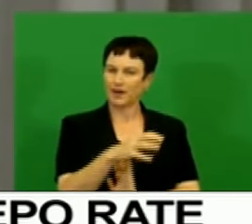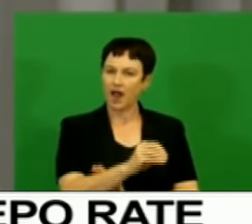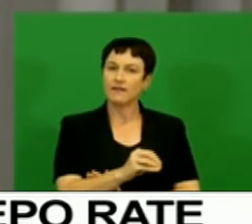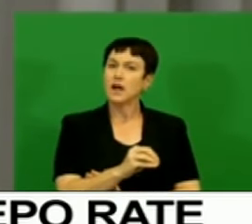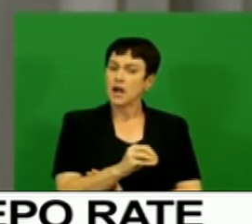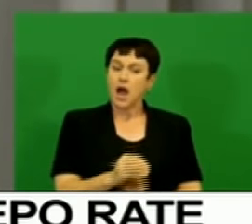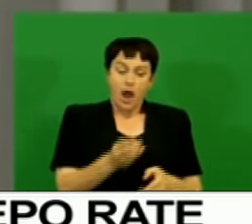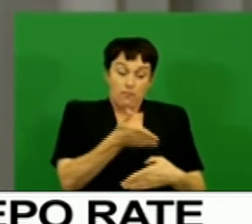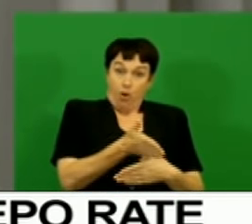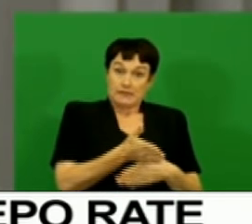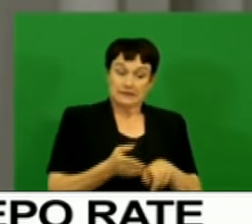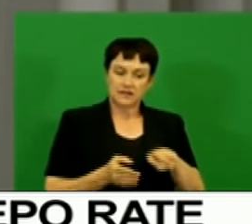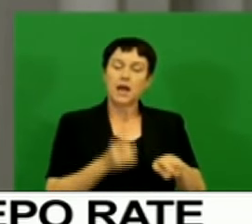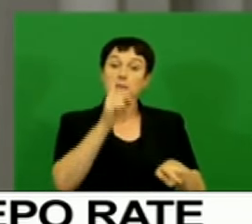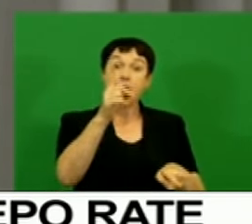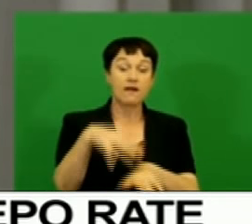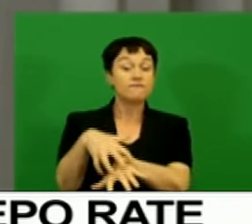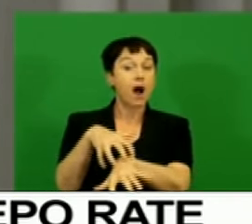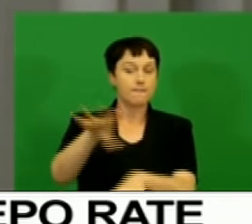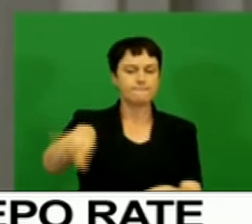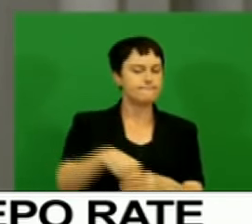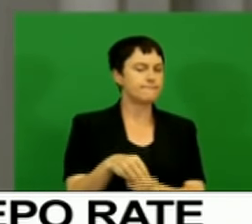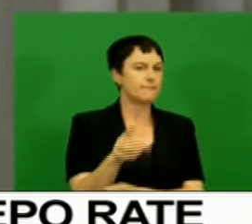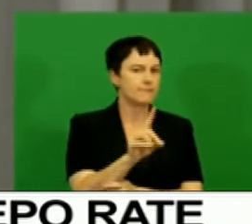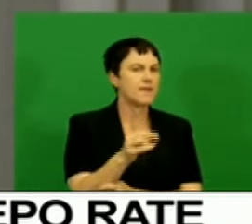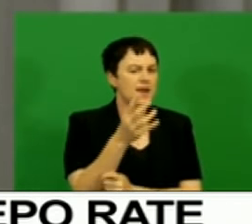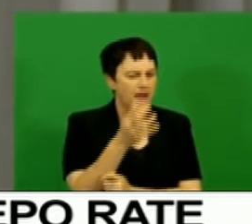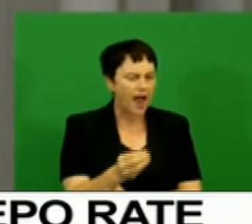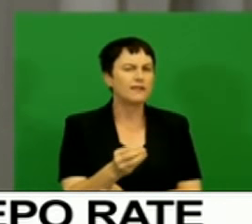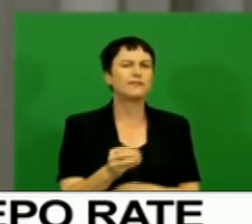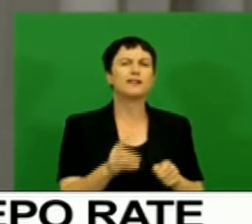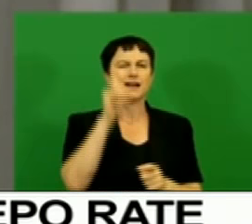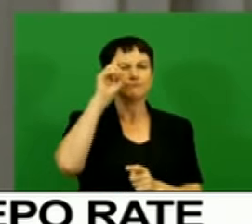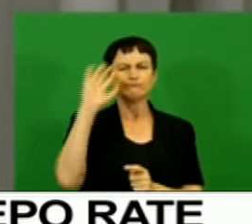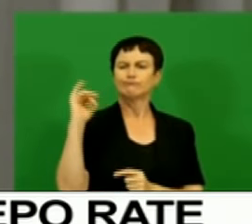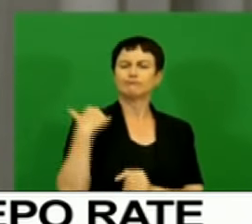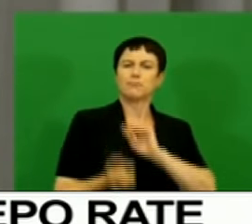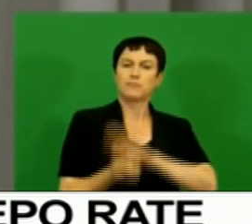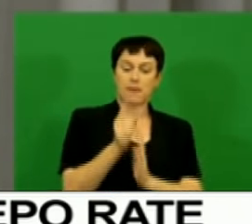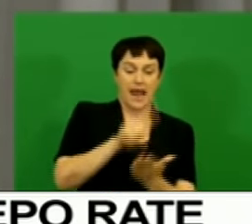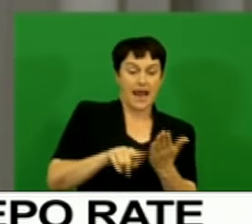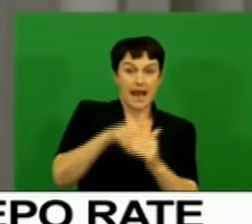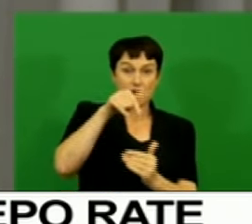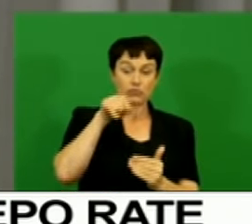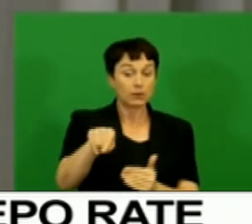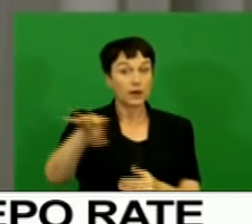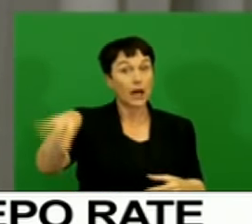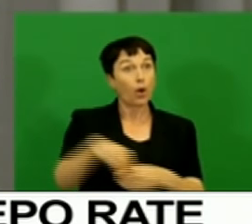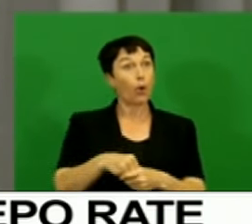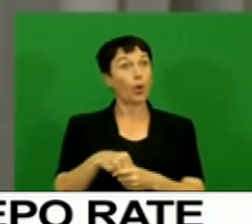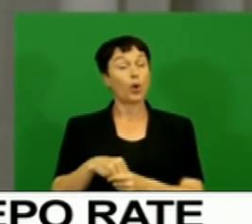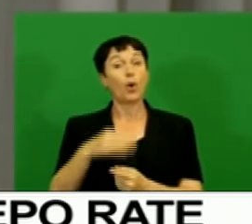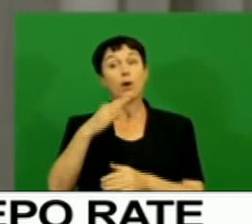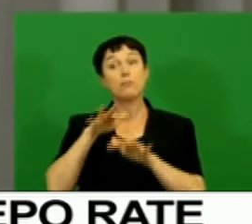employment, excluding temporary election-related employment, remaining unchanged in the year to the third quarter